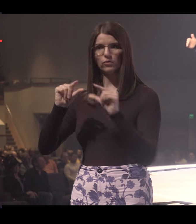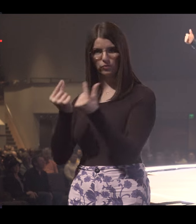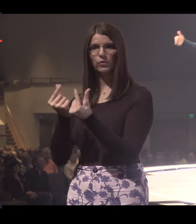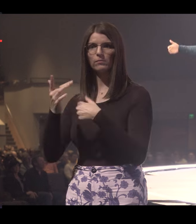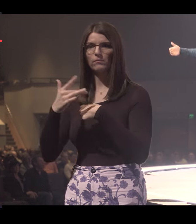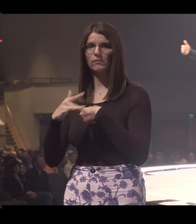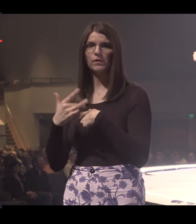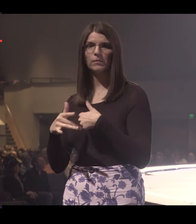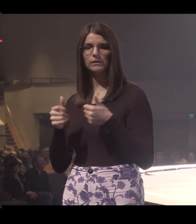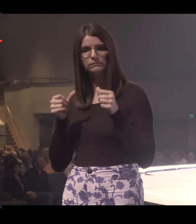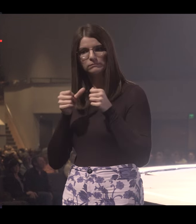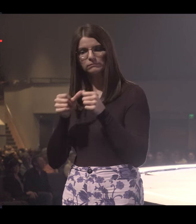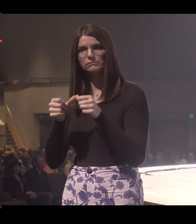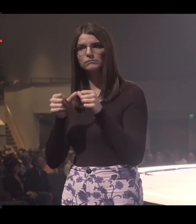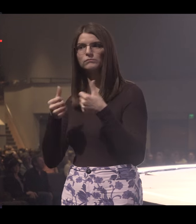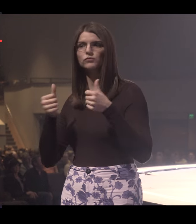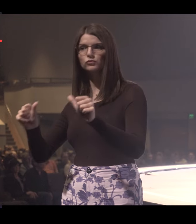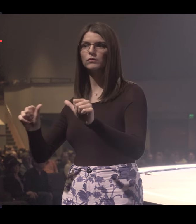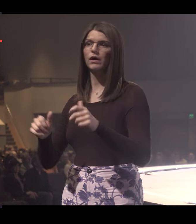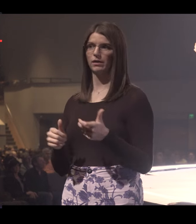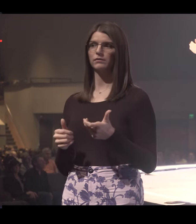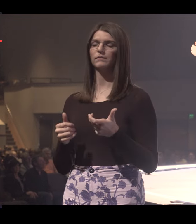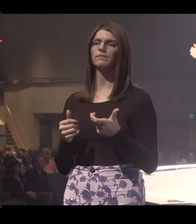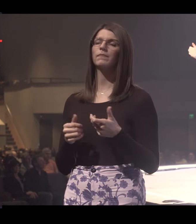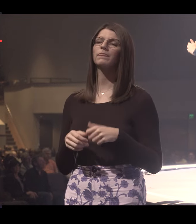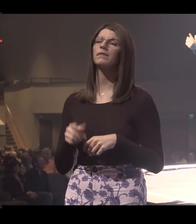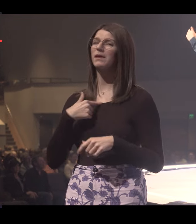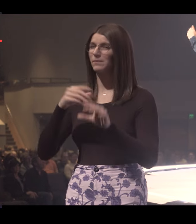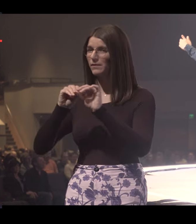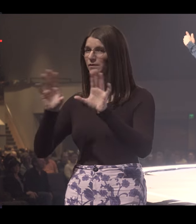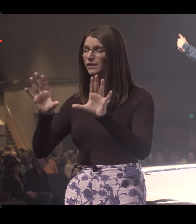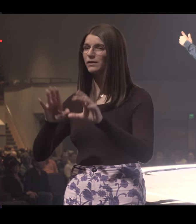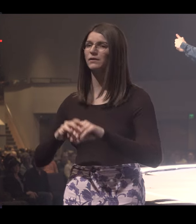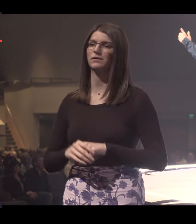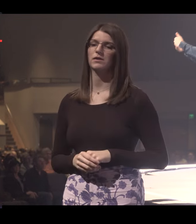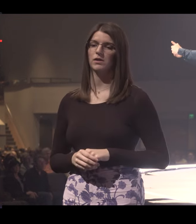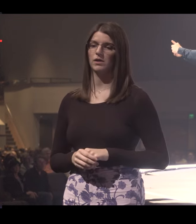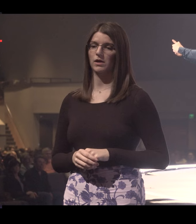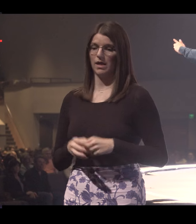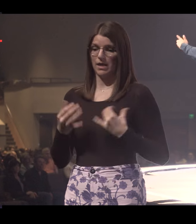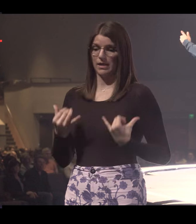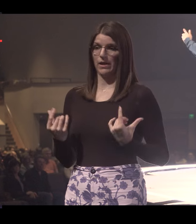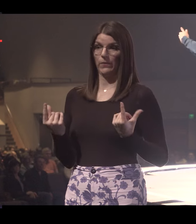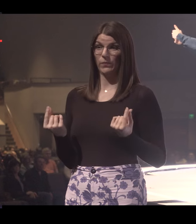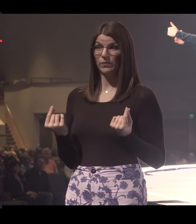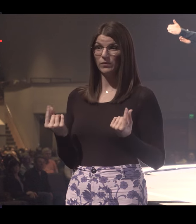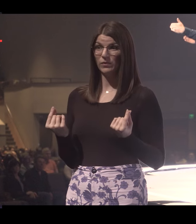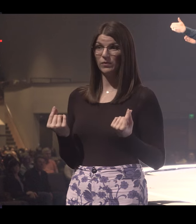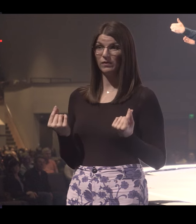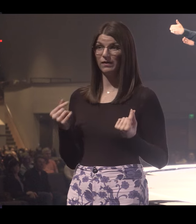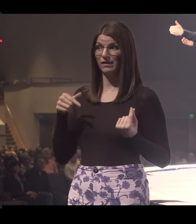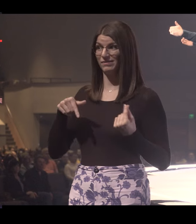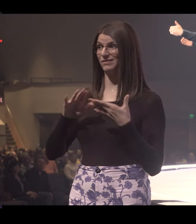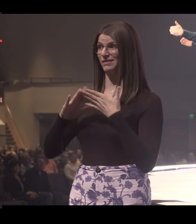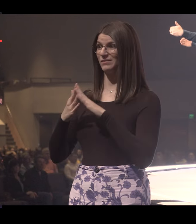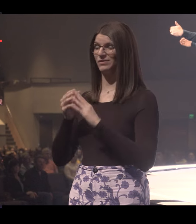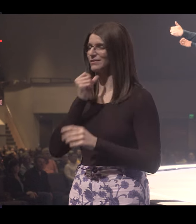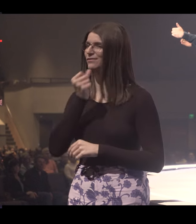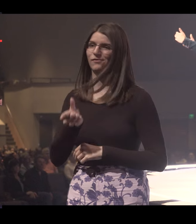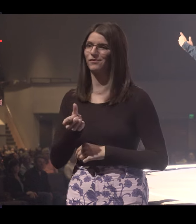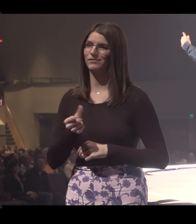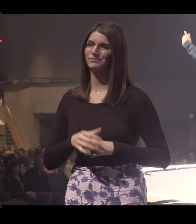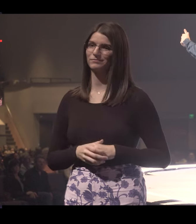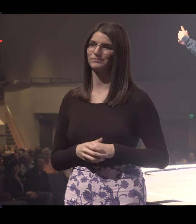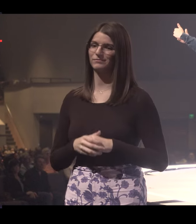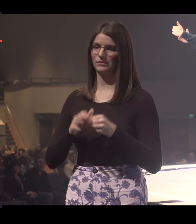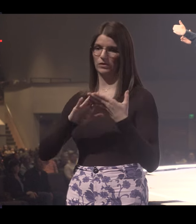out there. You've got to keep taking a step to get in one of those groups. And just so I'm clear, what we're doing right now, this is not community.